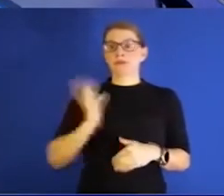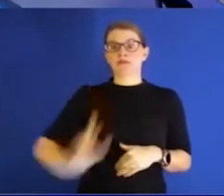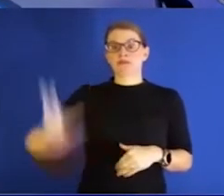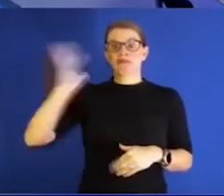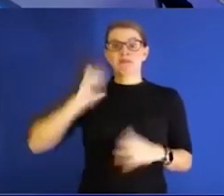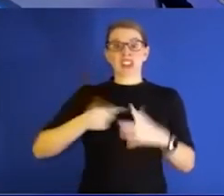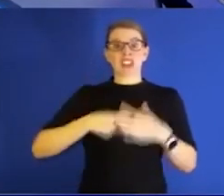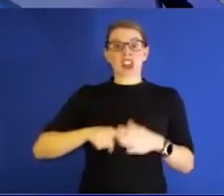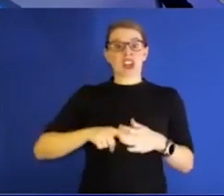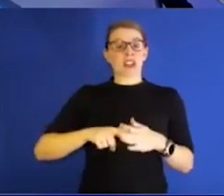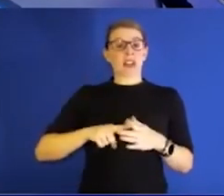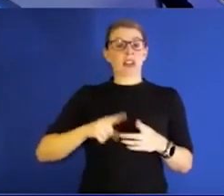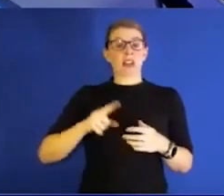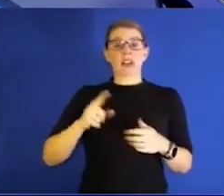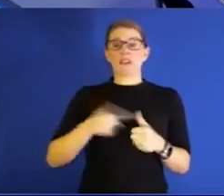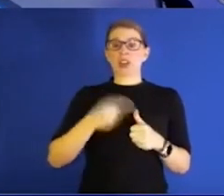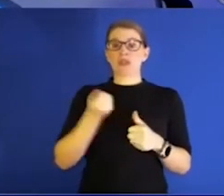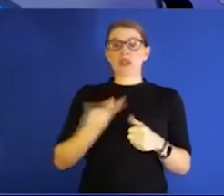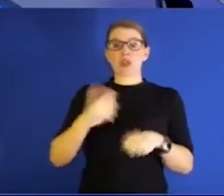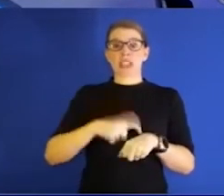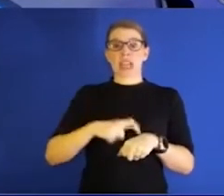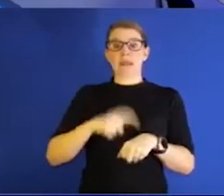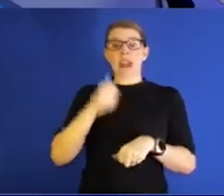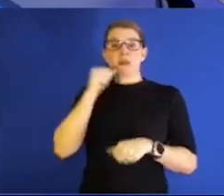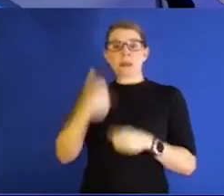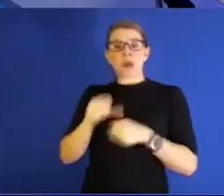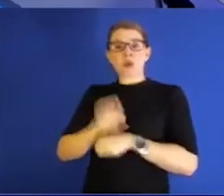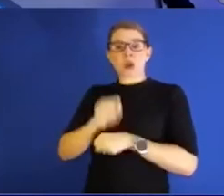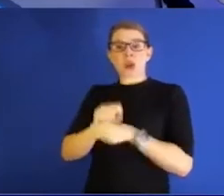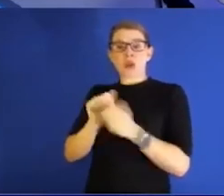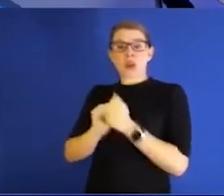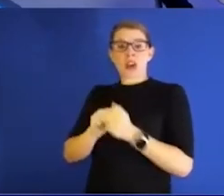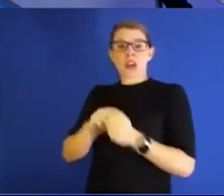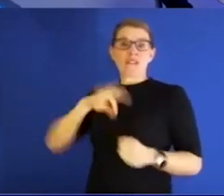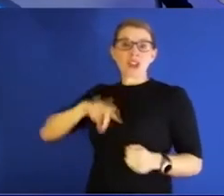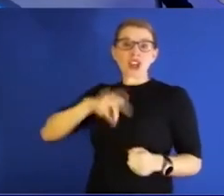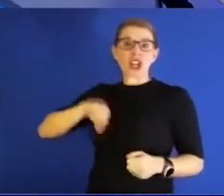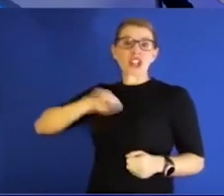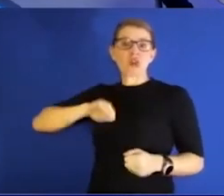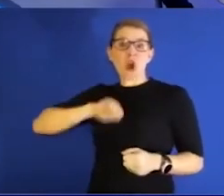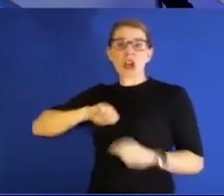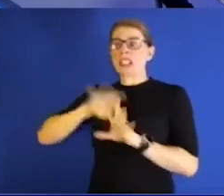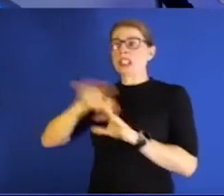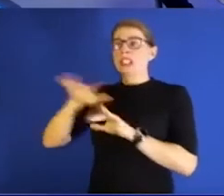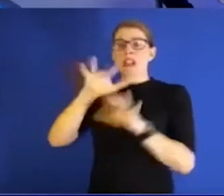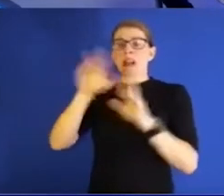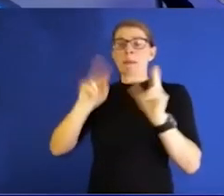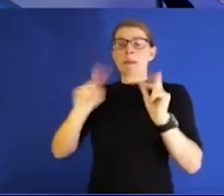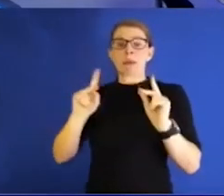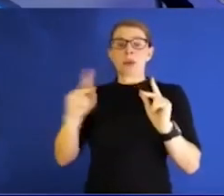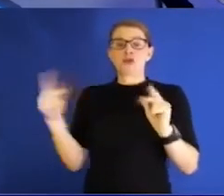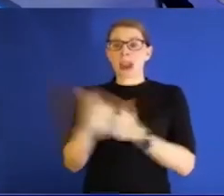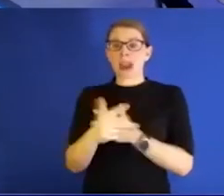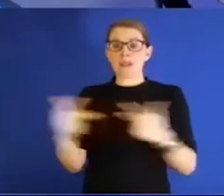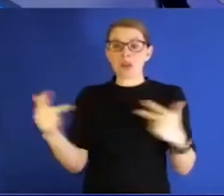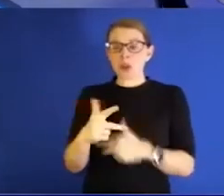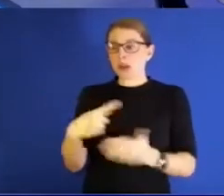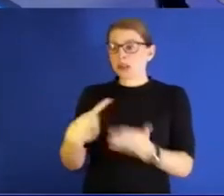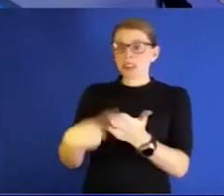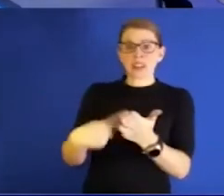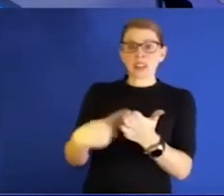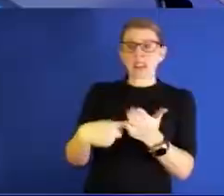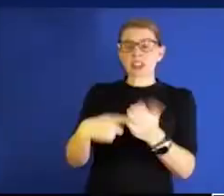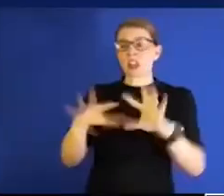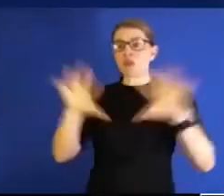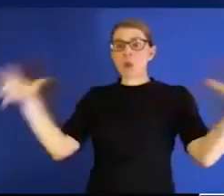times we did. I remember working with some of the different fraternities and sororities and having to people drive through and talk to them when they all had the big group gatherings